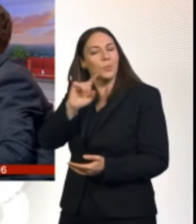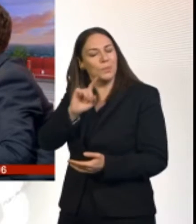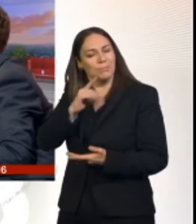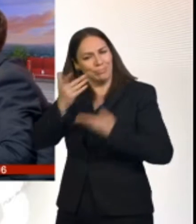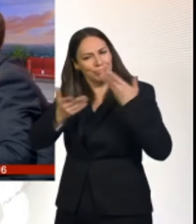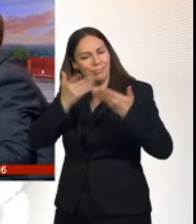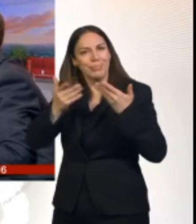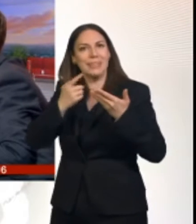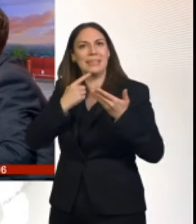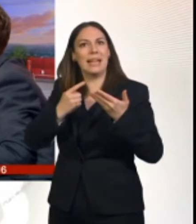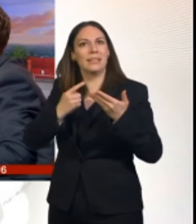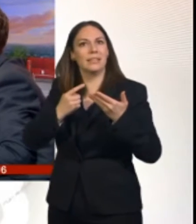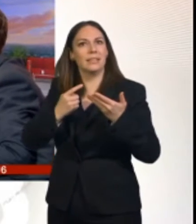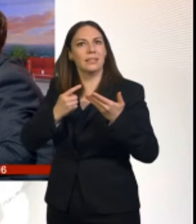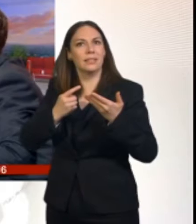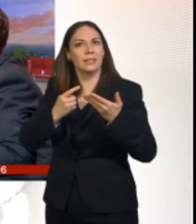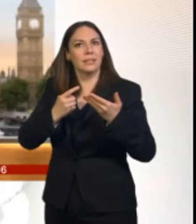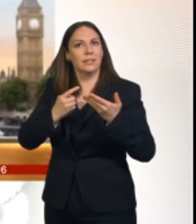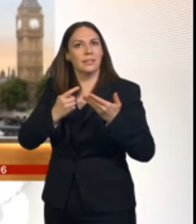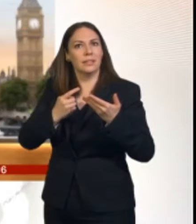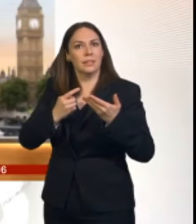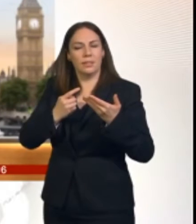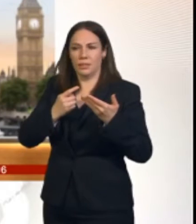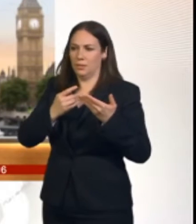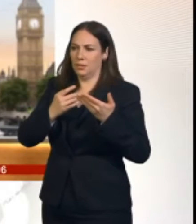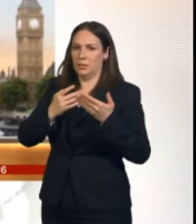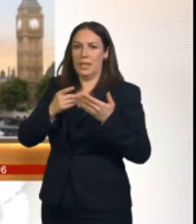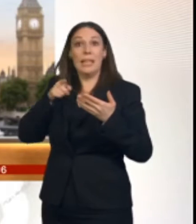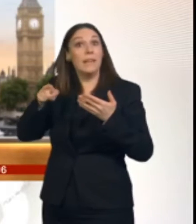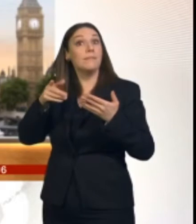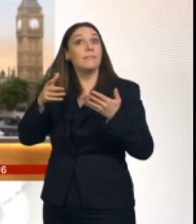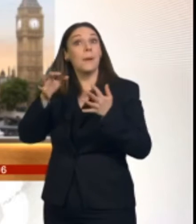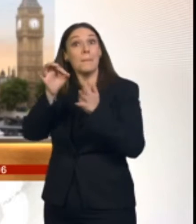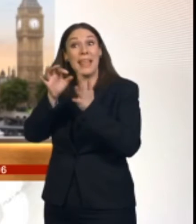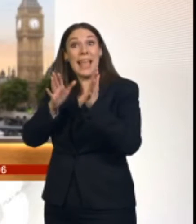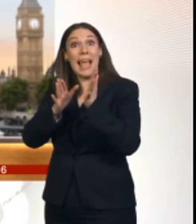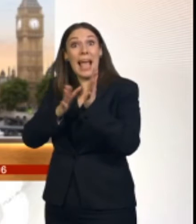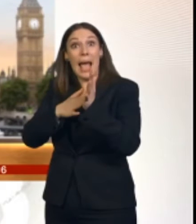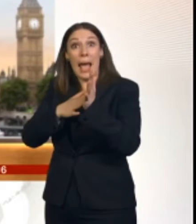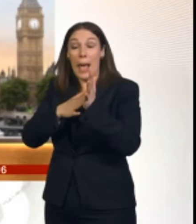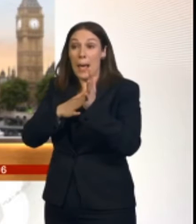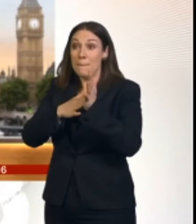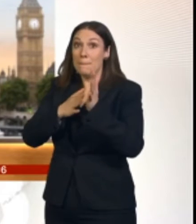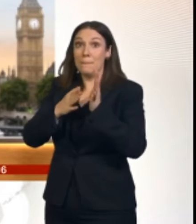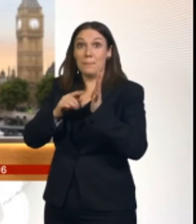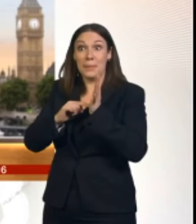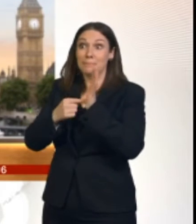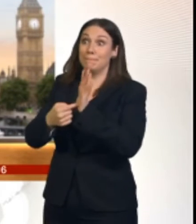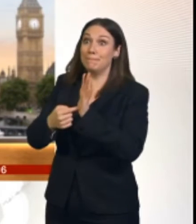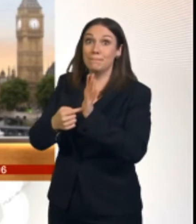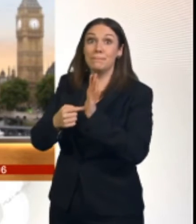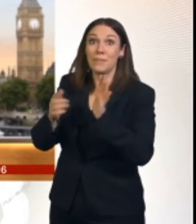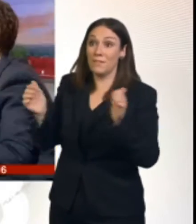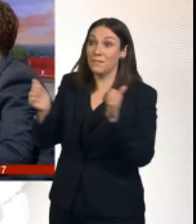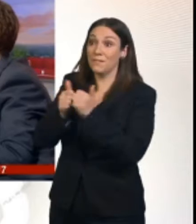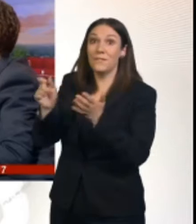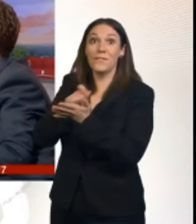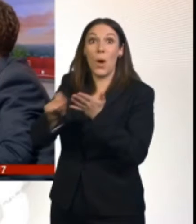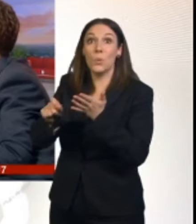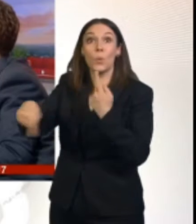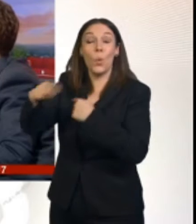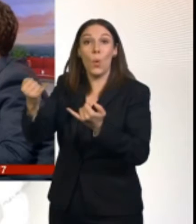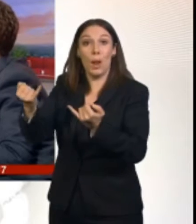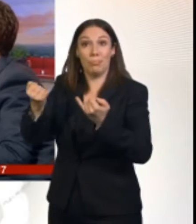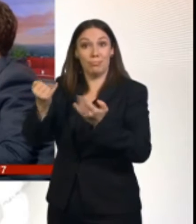that you will quit the government if she loses this vote. You are not prepared to give that guarantee this morning, which people will take to assume